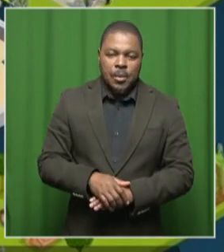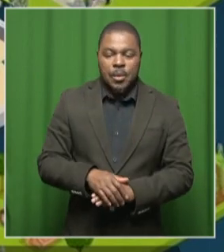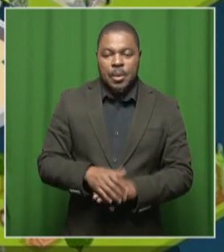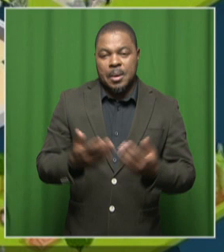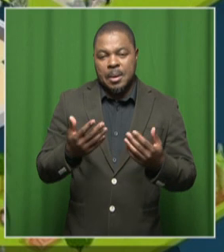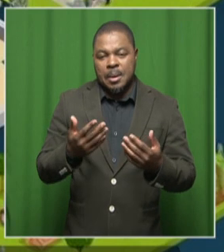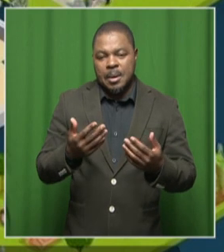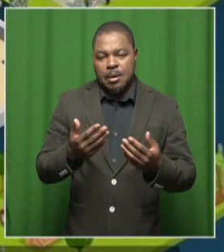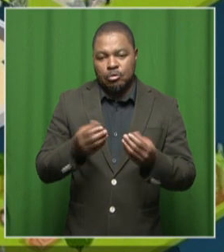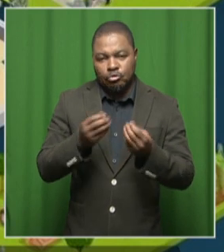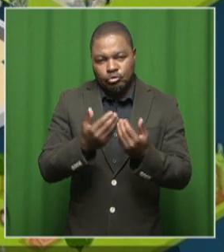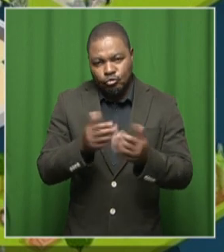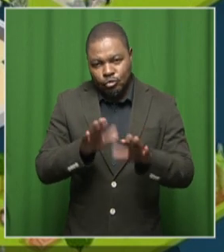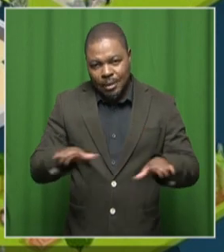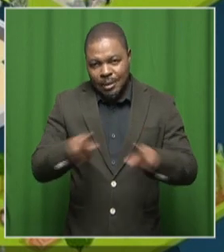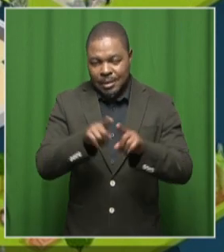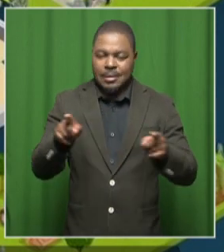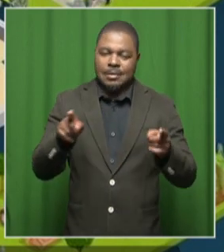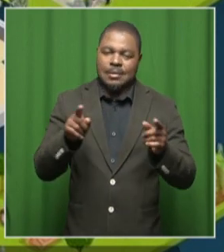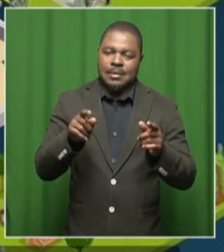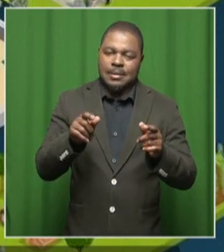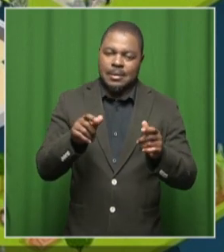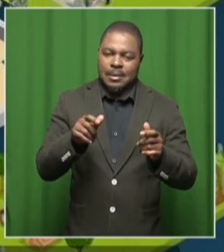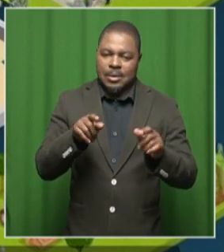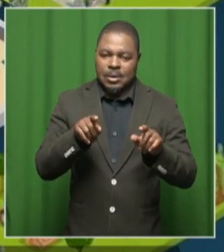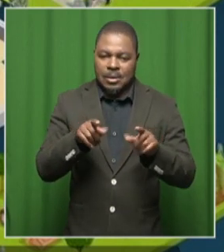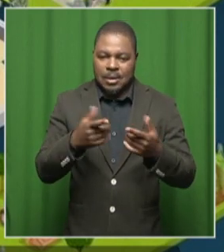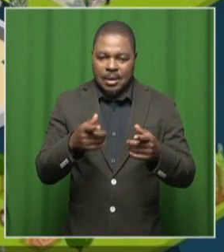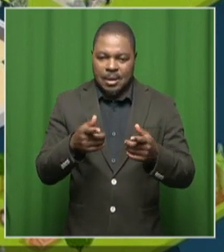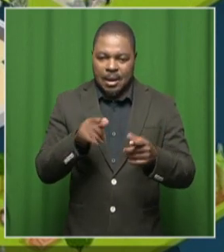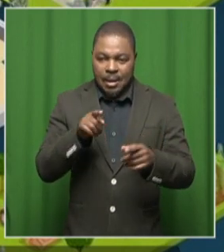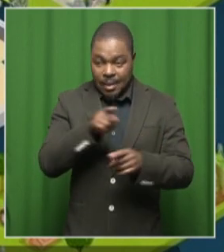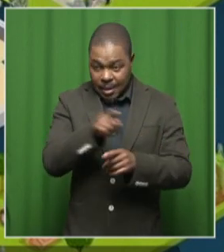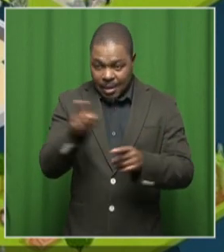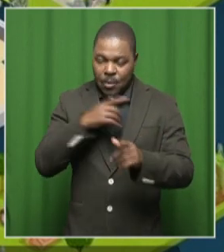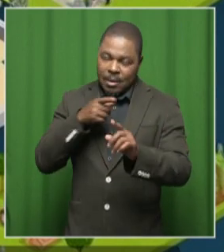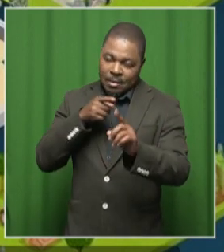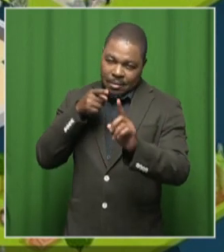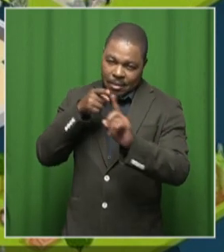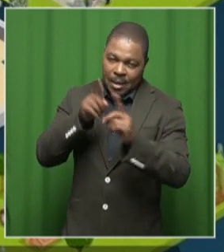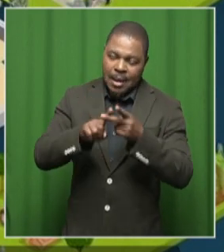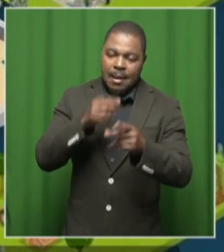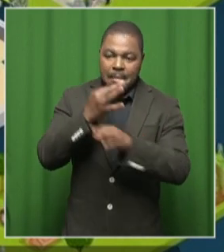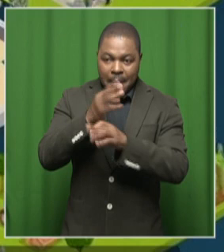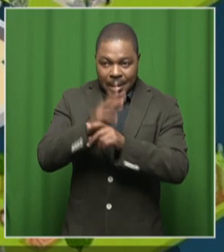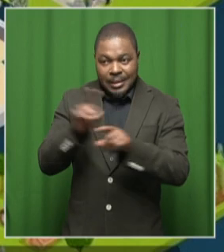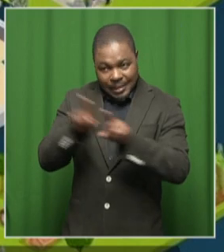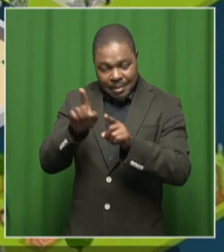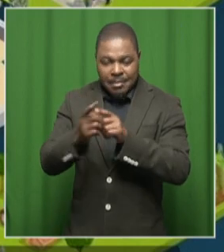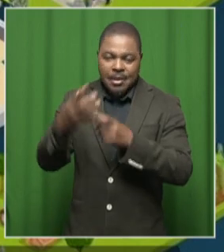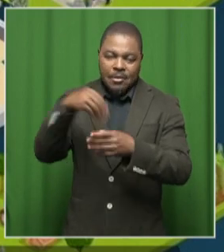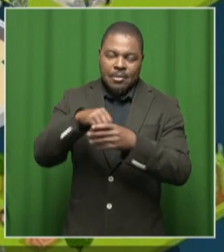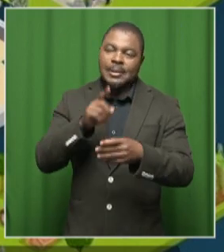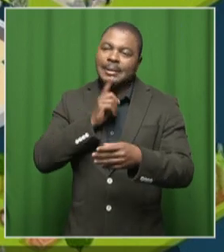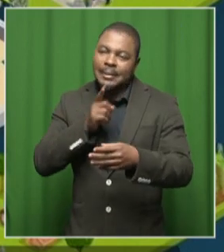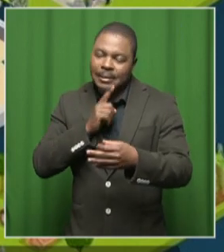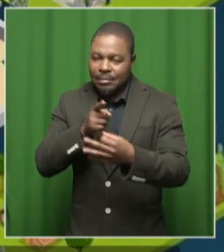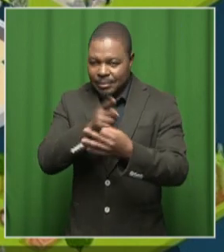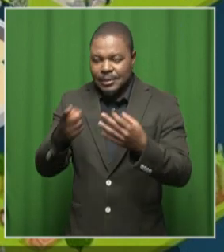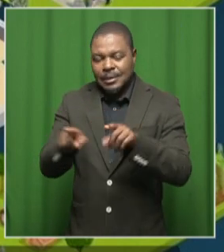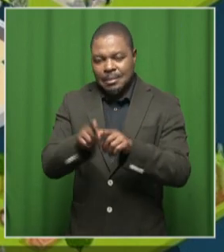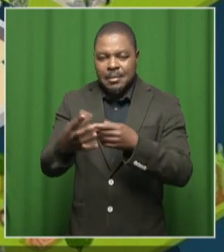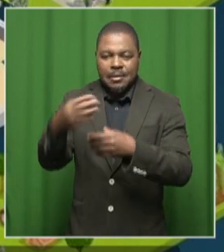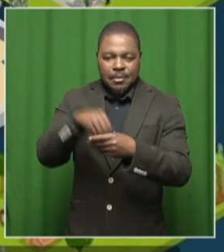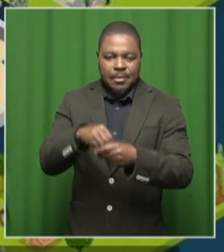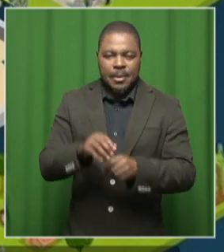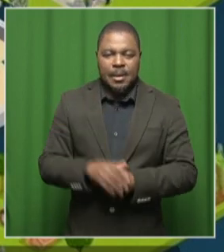are the kids themselves. Obviously they are the target audience, but the parents involved with them, the teachers involved with them. And